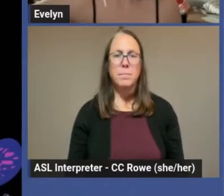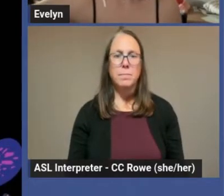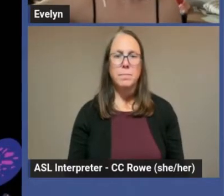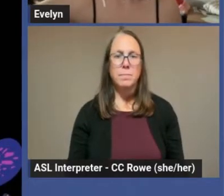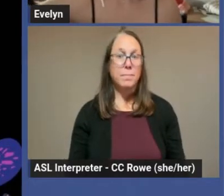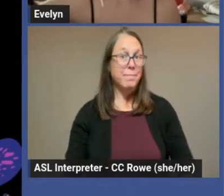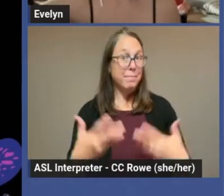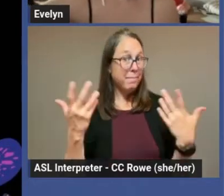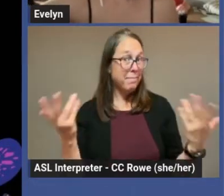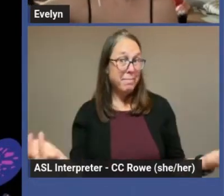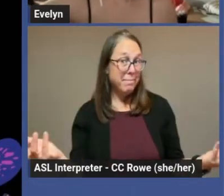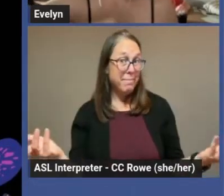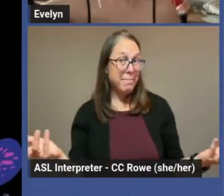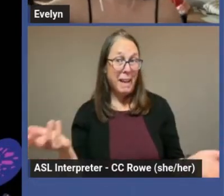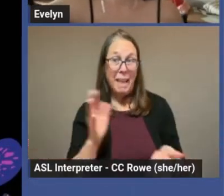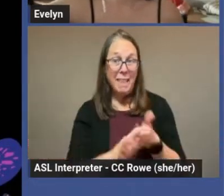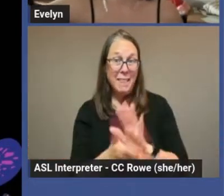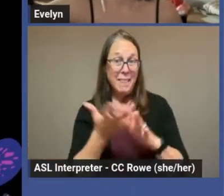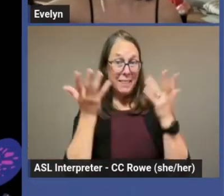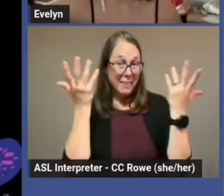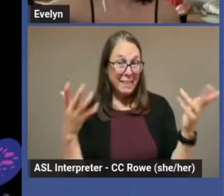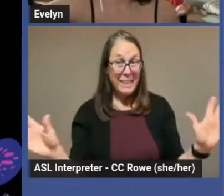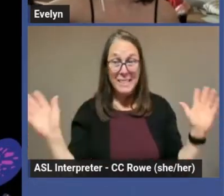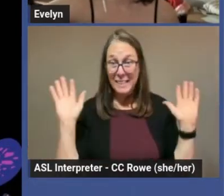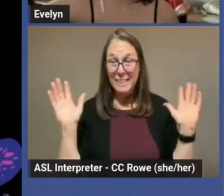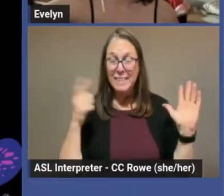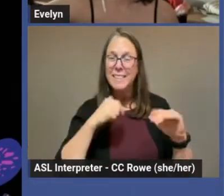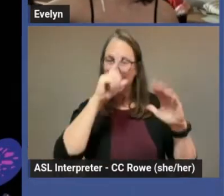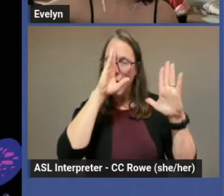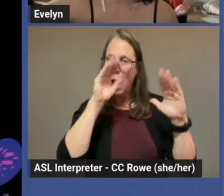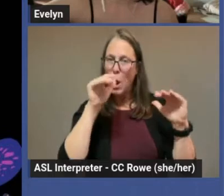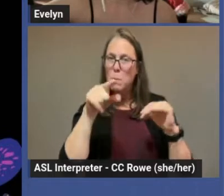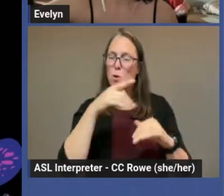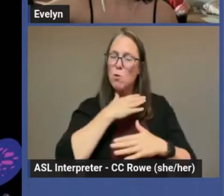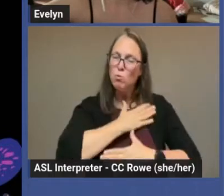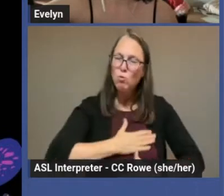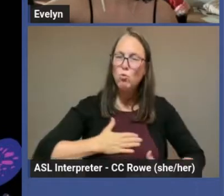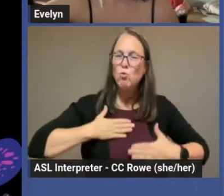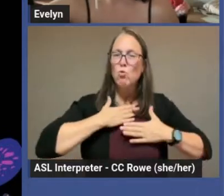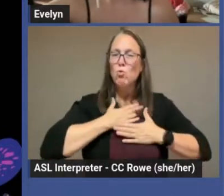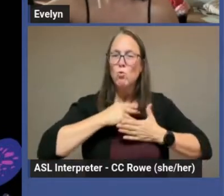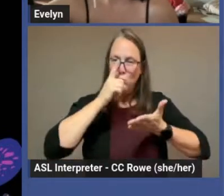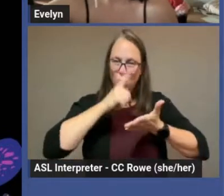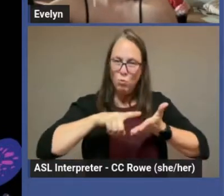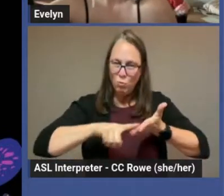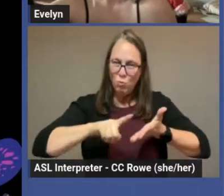So that is all. I hope you have fun researching and